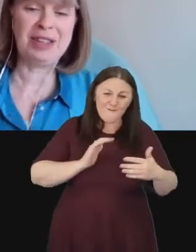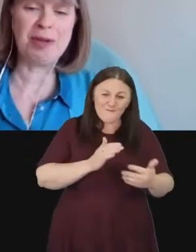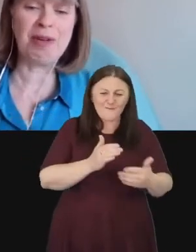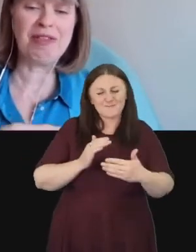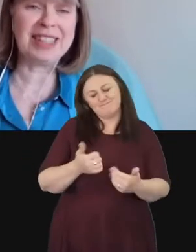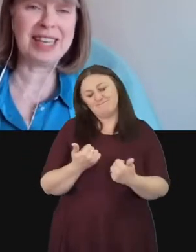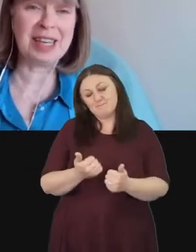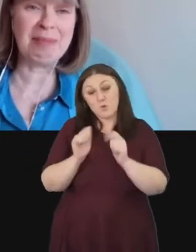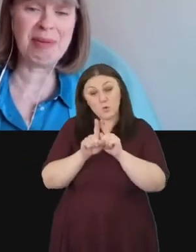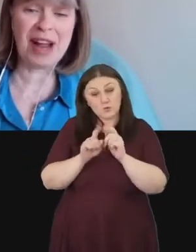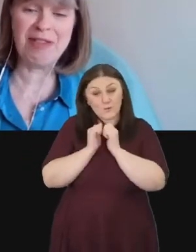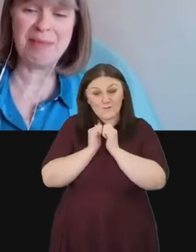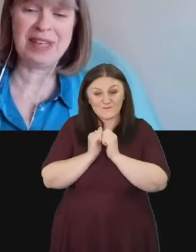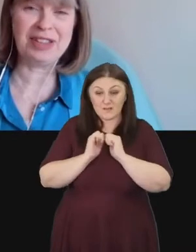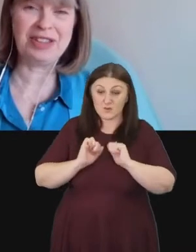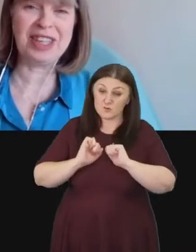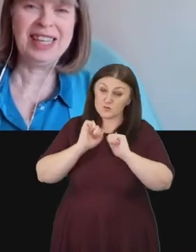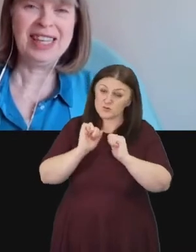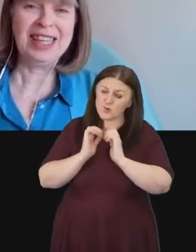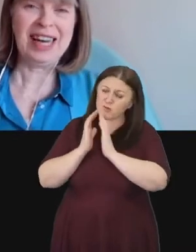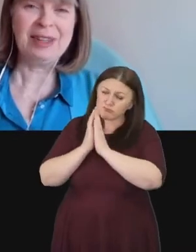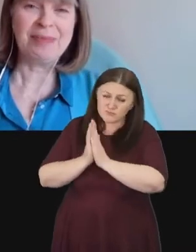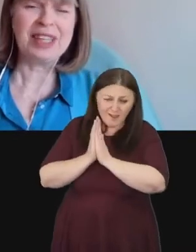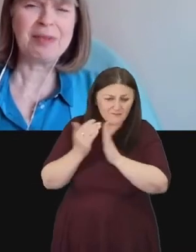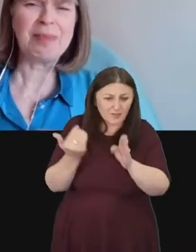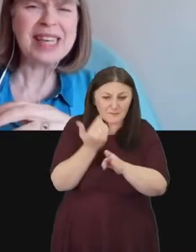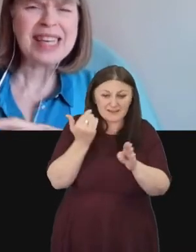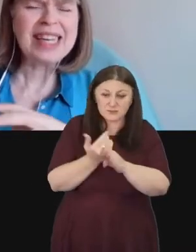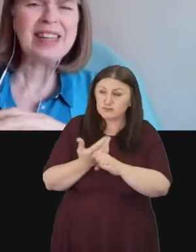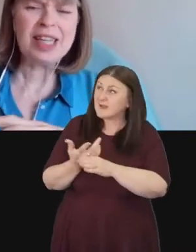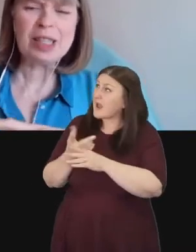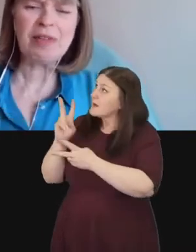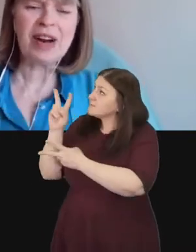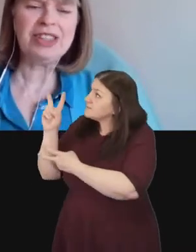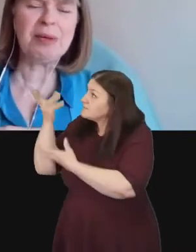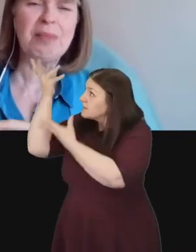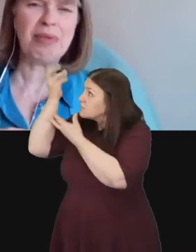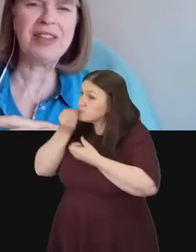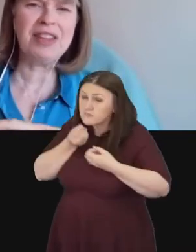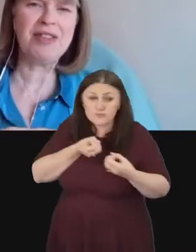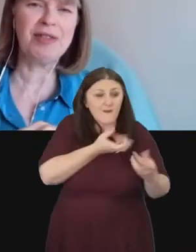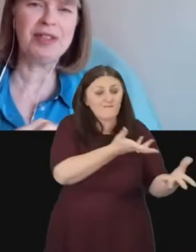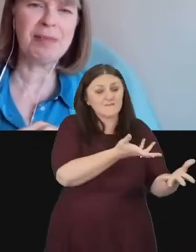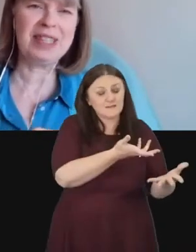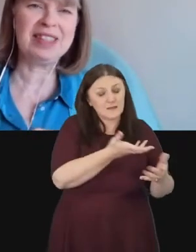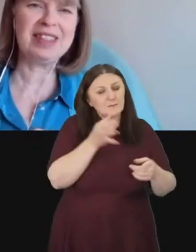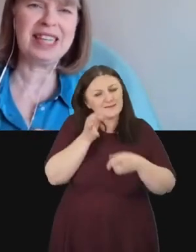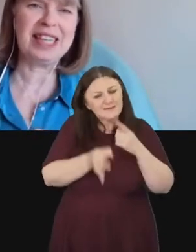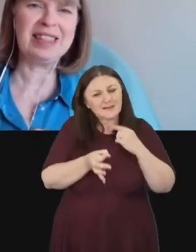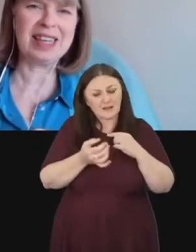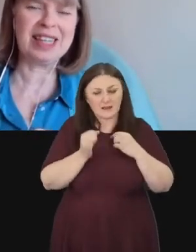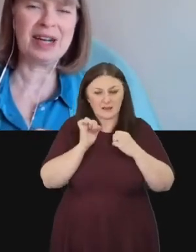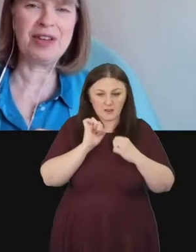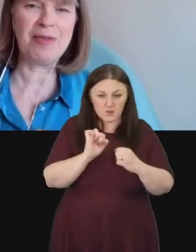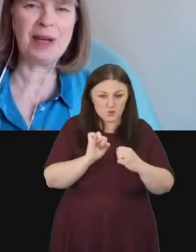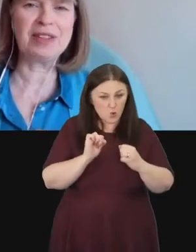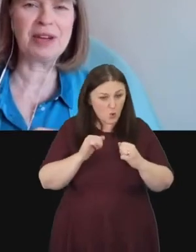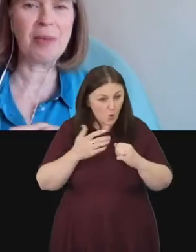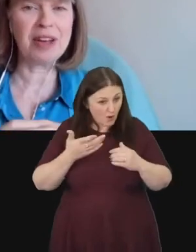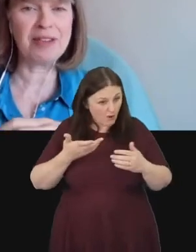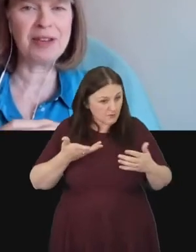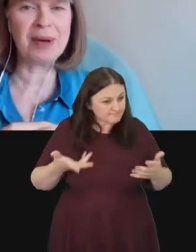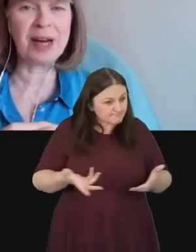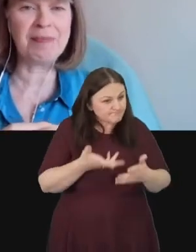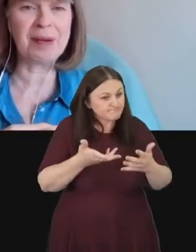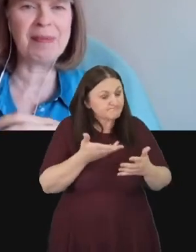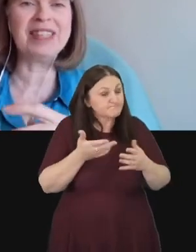much valued your prophetic and prayerful ministry and particularly the inspiration and prayer that you've offered to ministers and leaders. I know that you've been